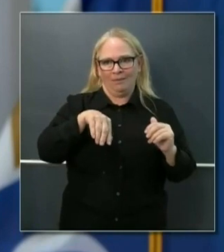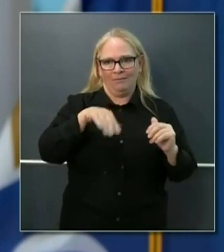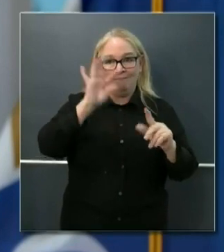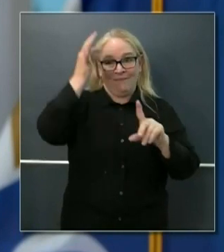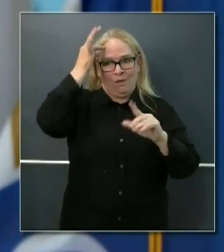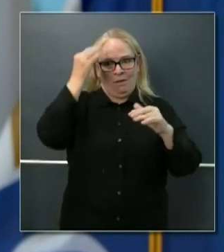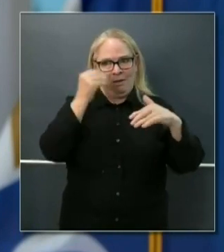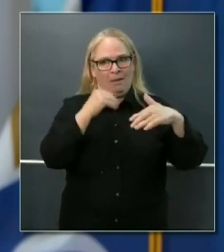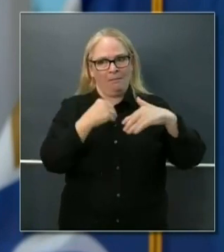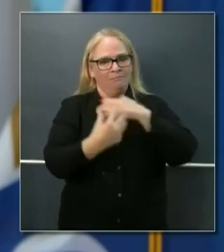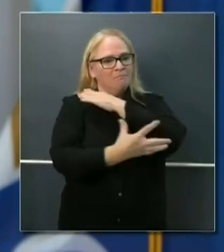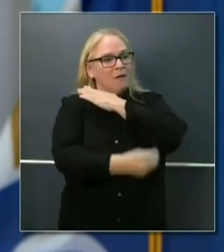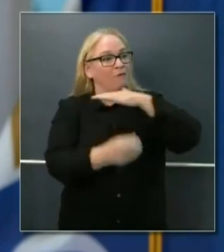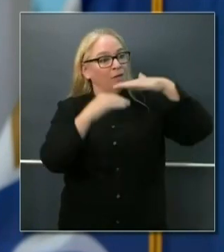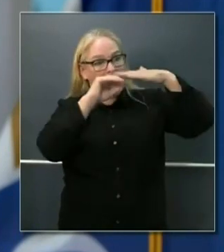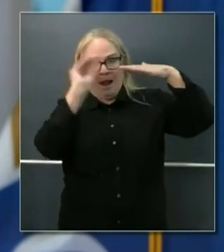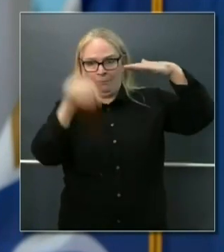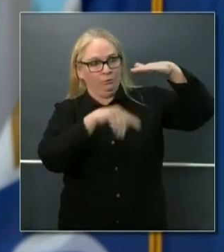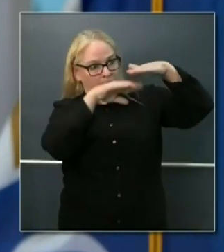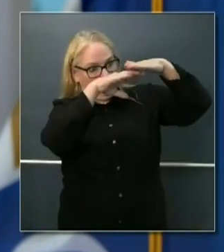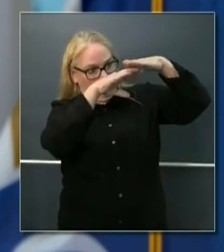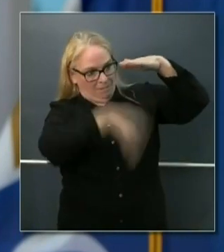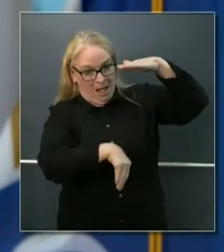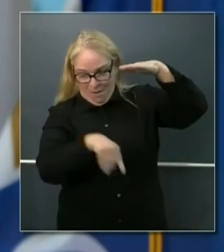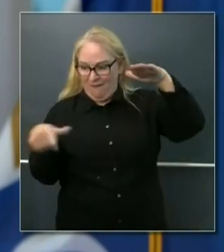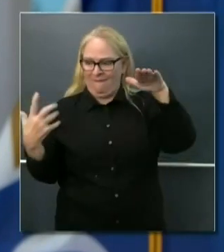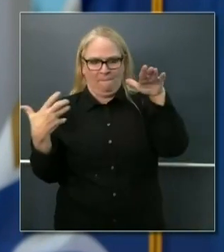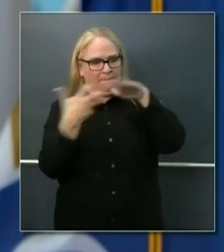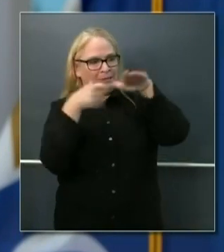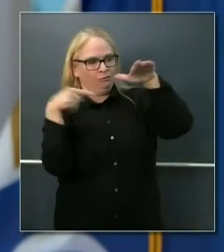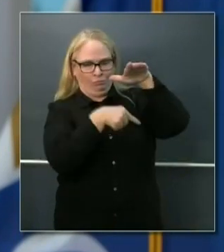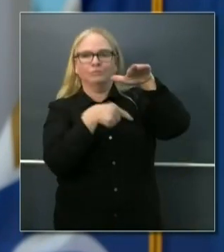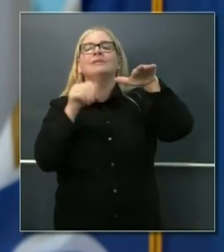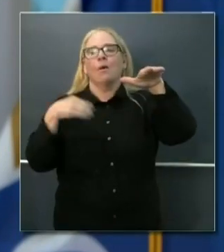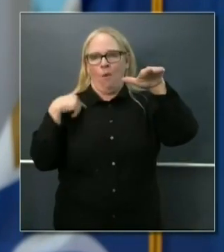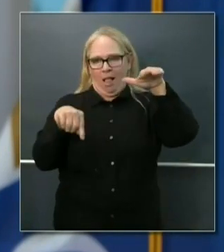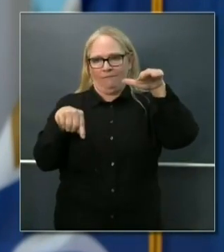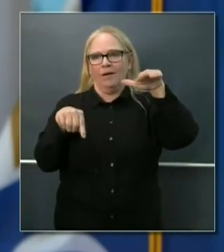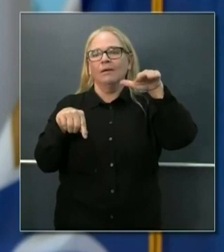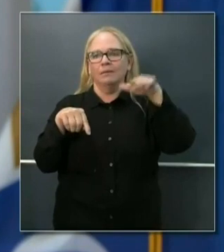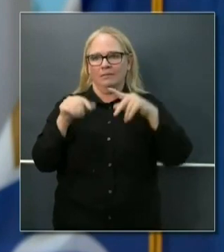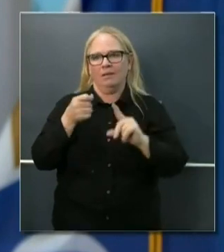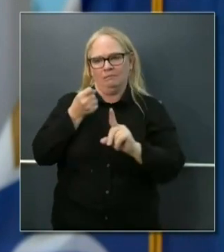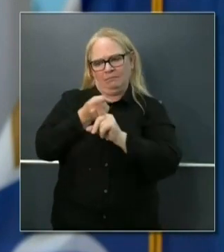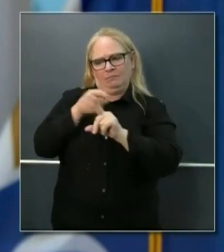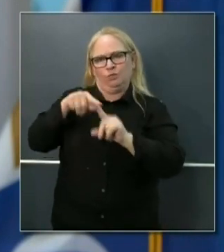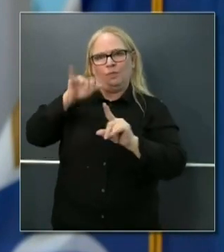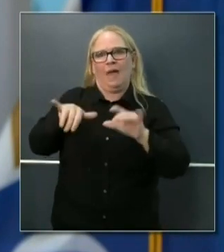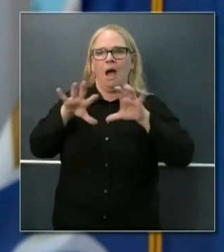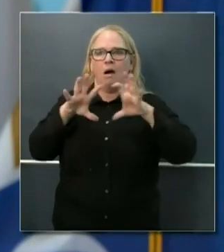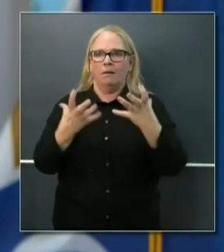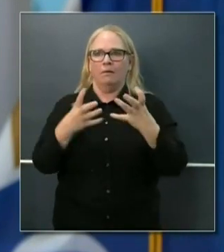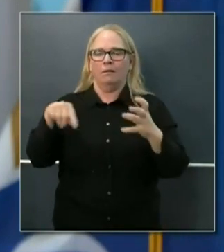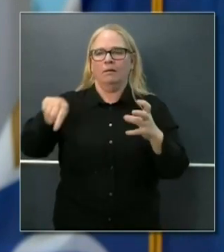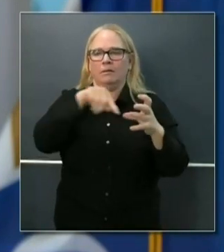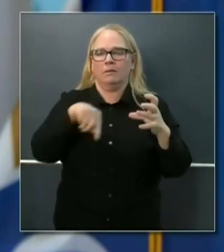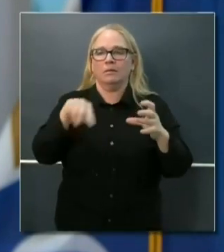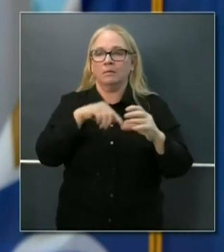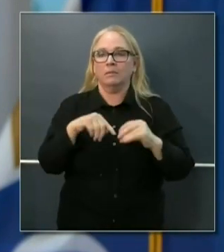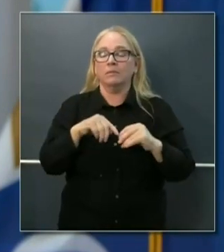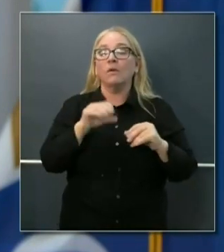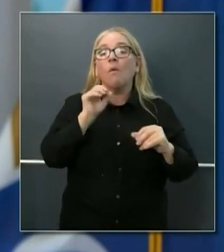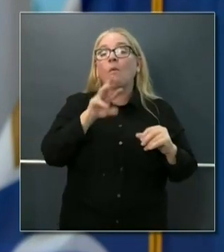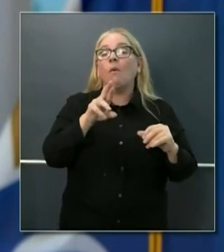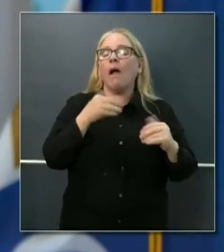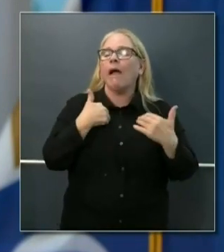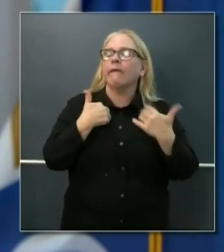must have already been impacted or exposed directly to COVID-19, or more broadly, have